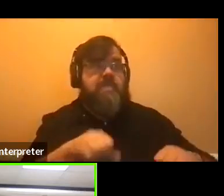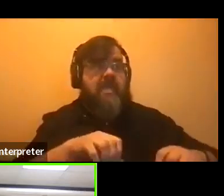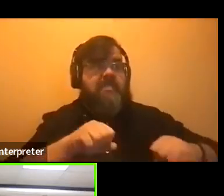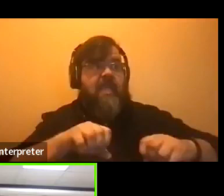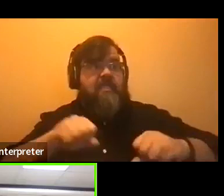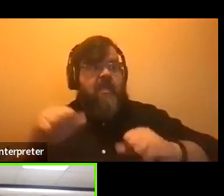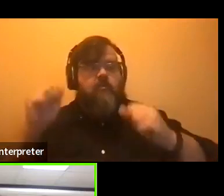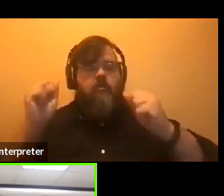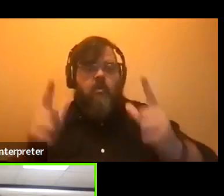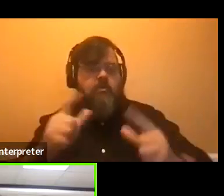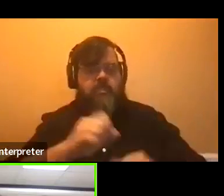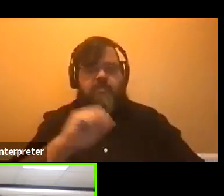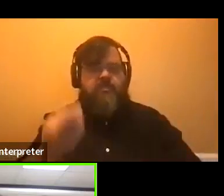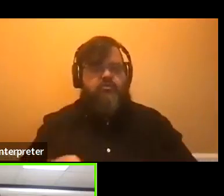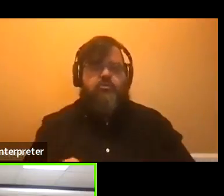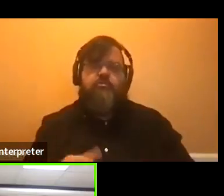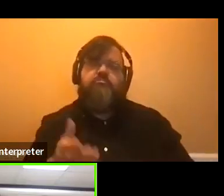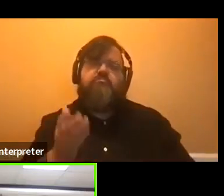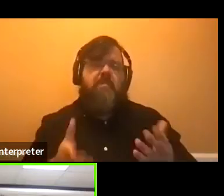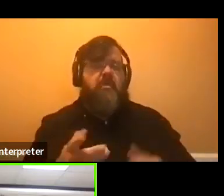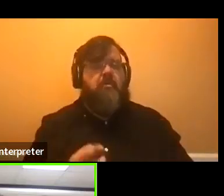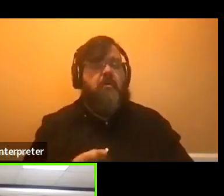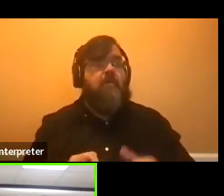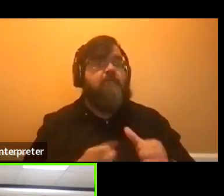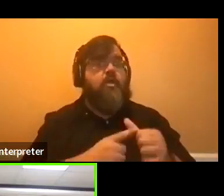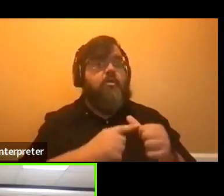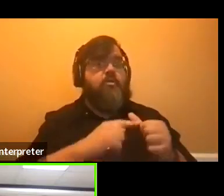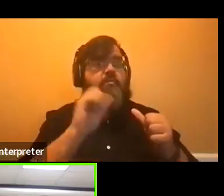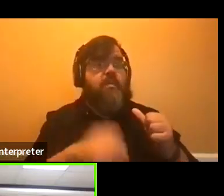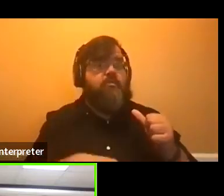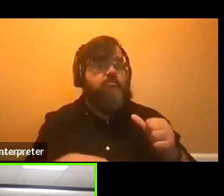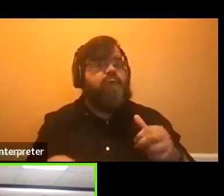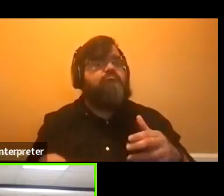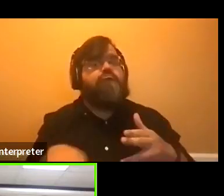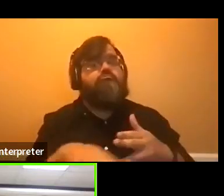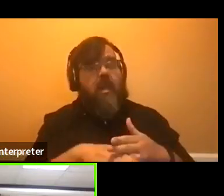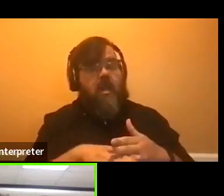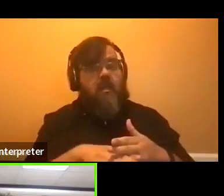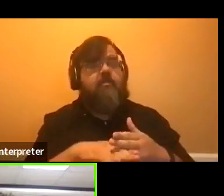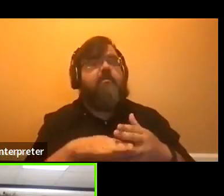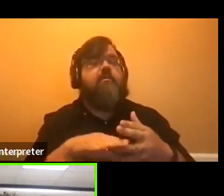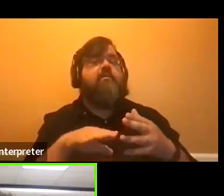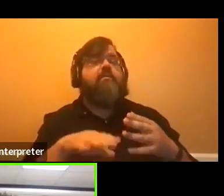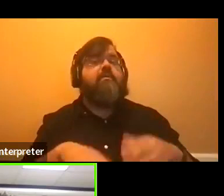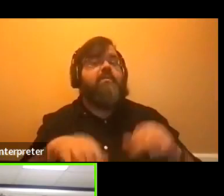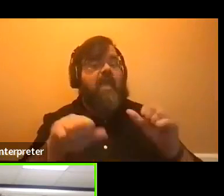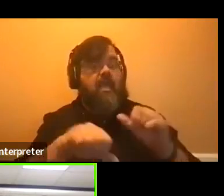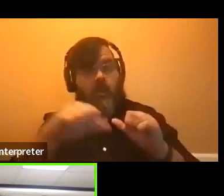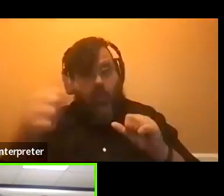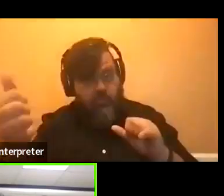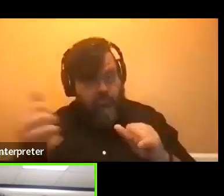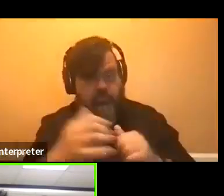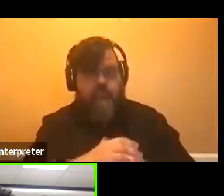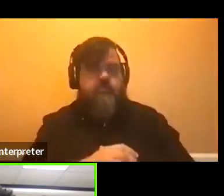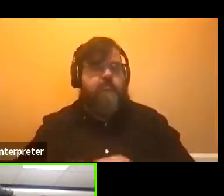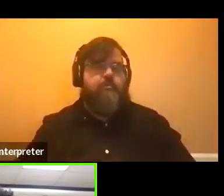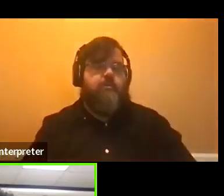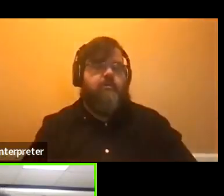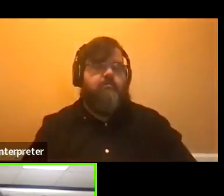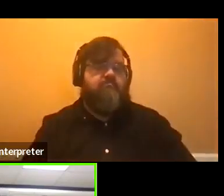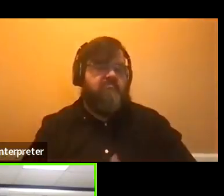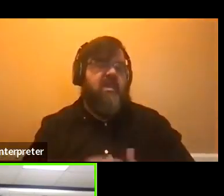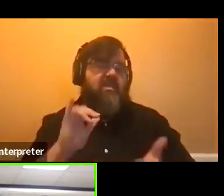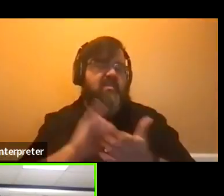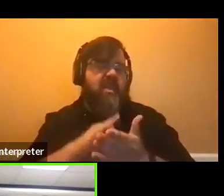semester. Like, maybe take one your first semester, take a little bit of a break, and then take, like, one per semester, something like